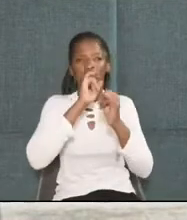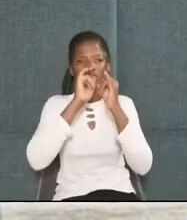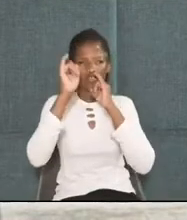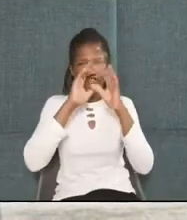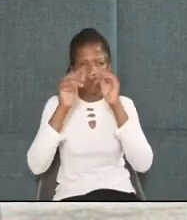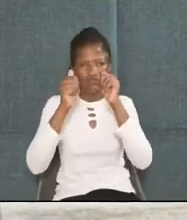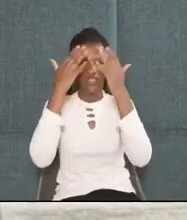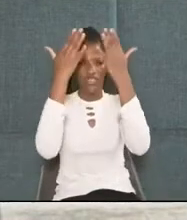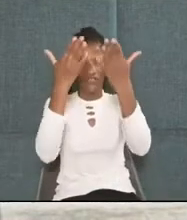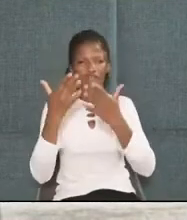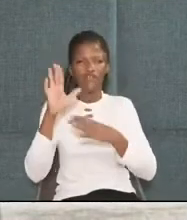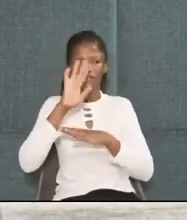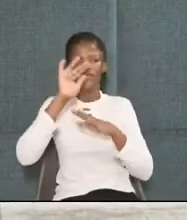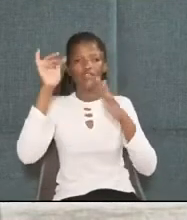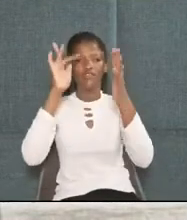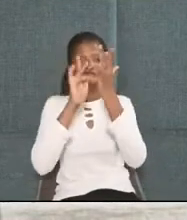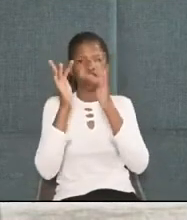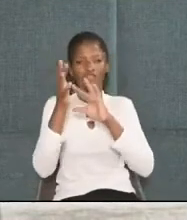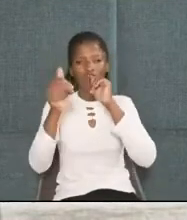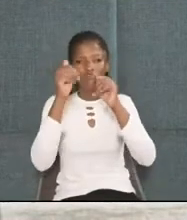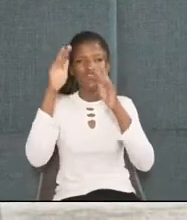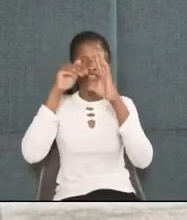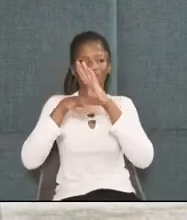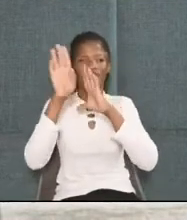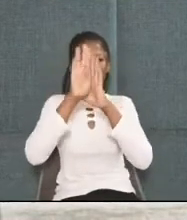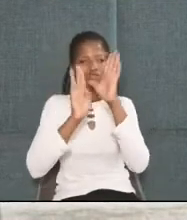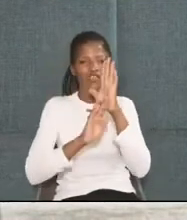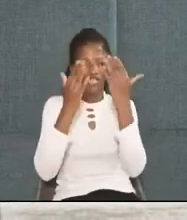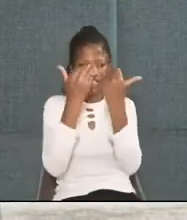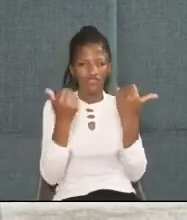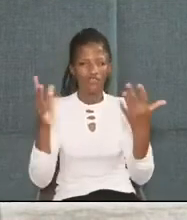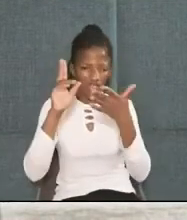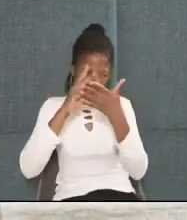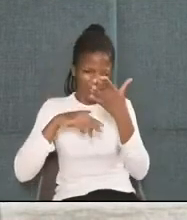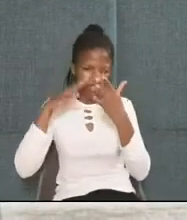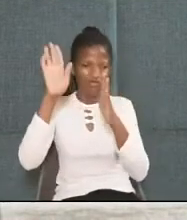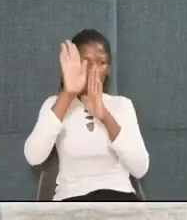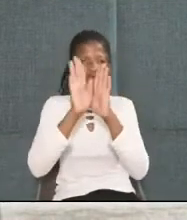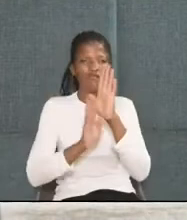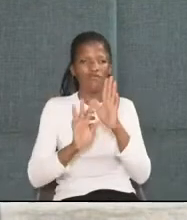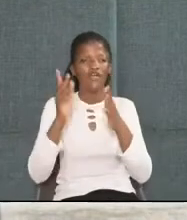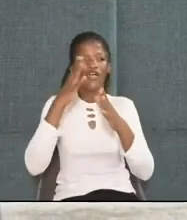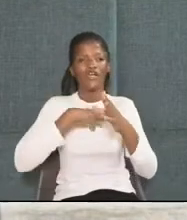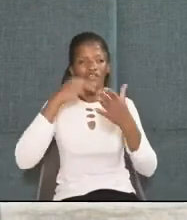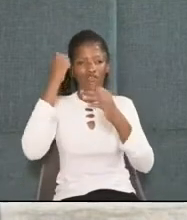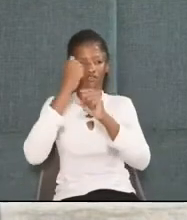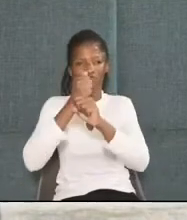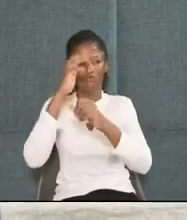given by Jesus, which are in the Bible. So, children, read your Bible and do what it says.